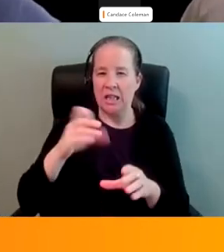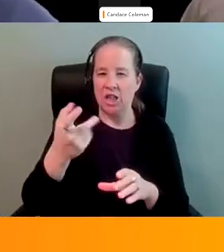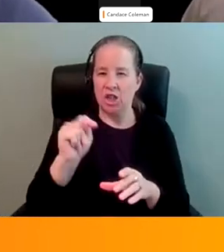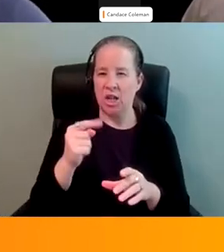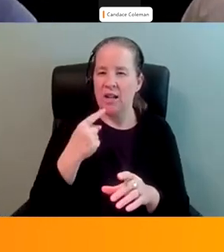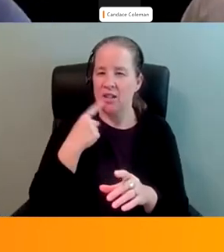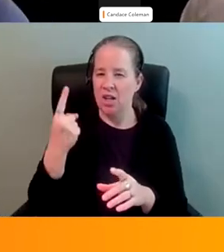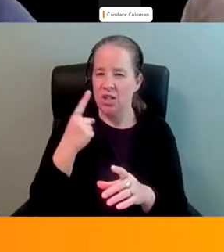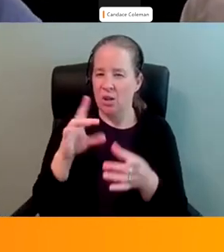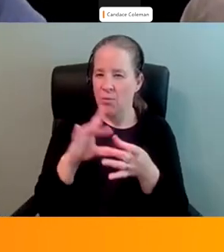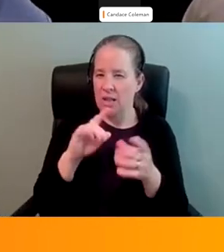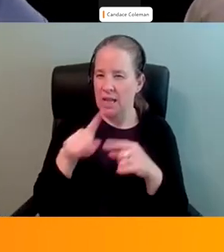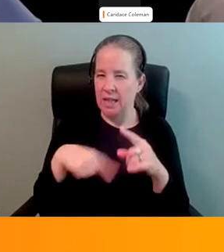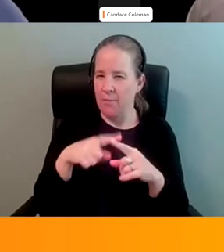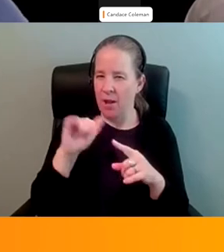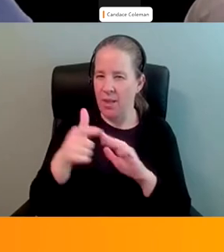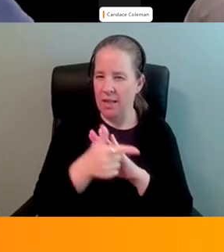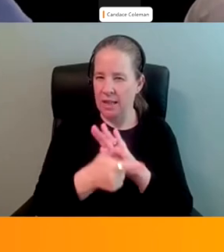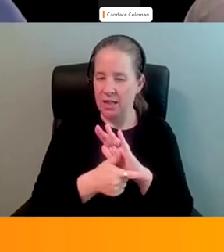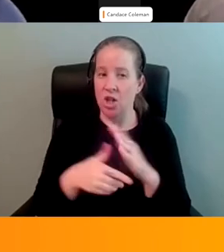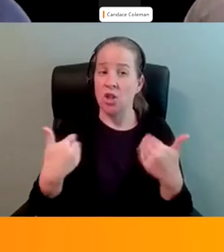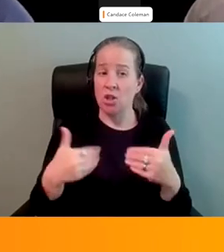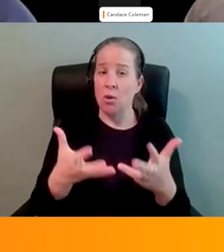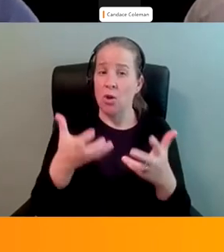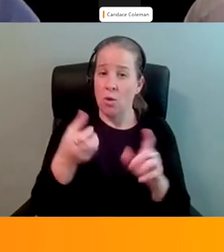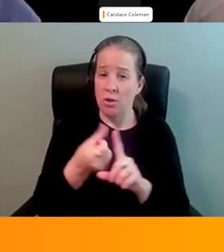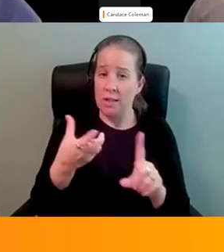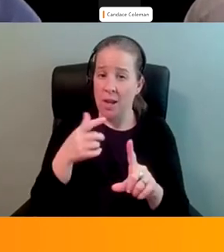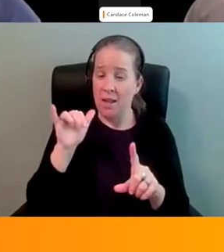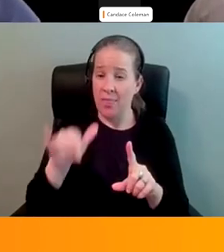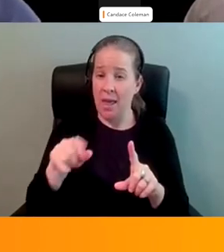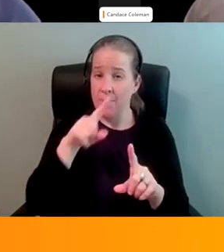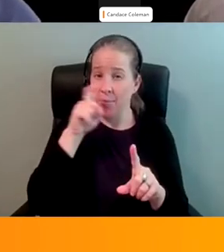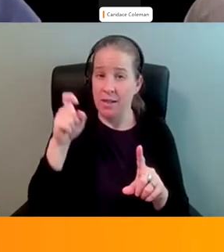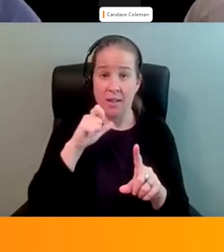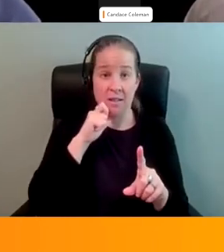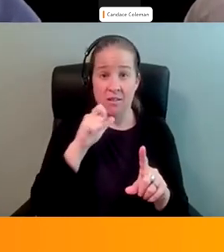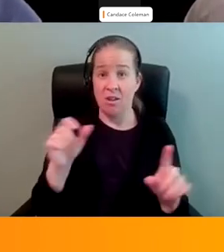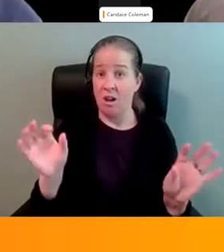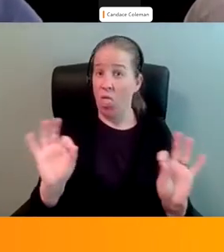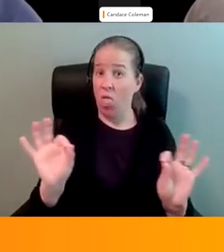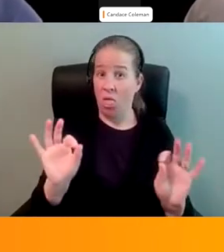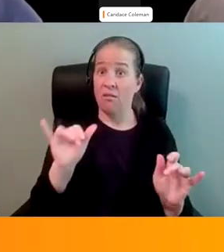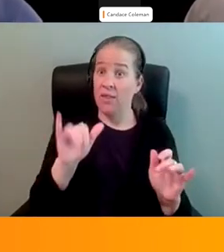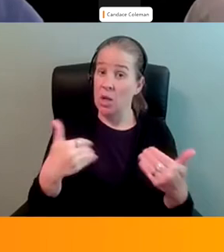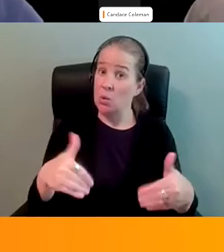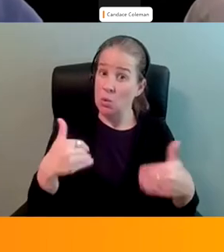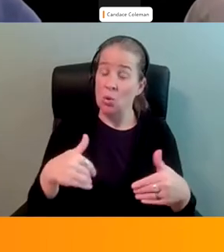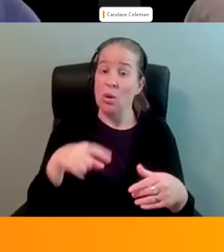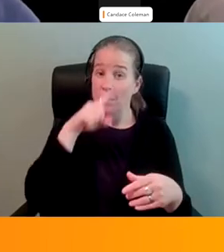asking about the legislation in Illinois. We definitely want to talk more about that because it is not a small thing to get a